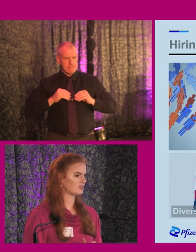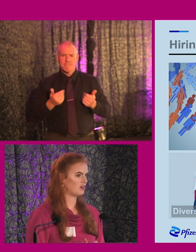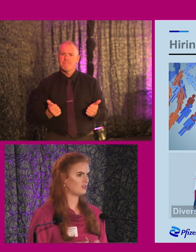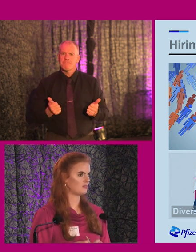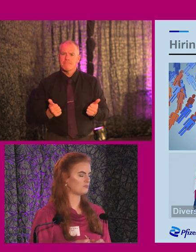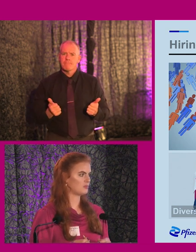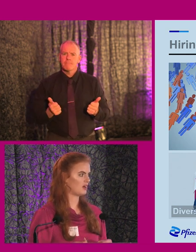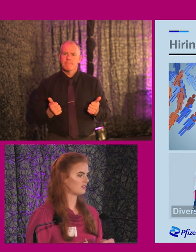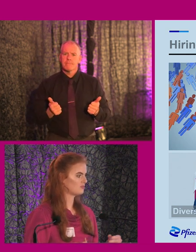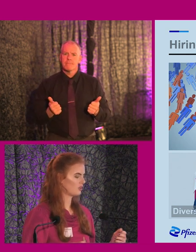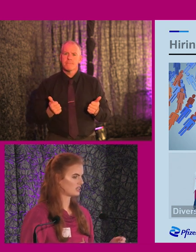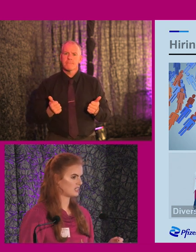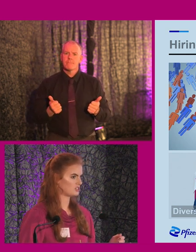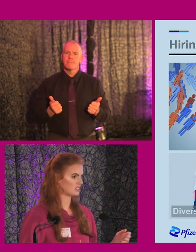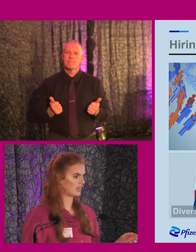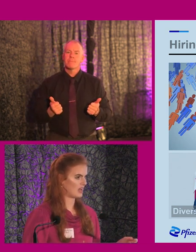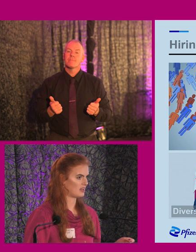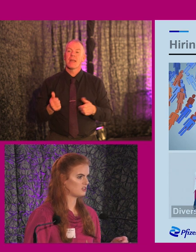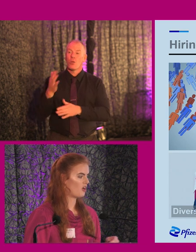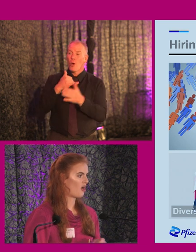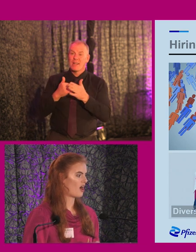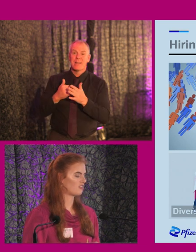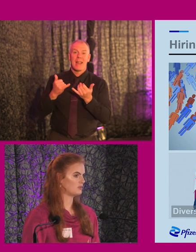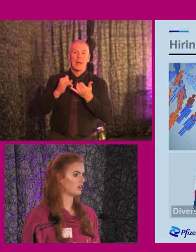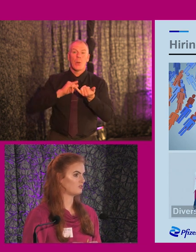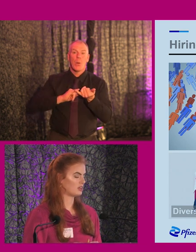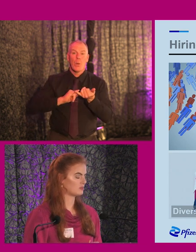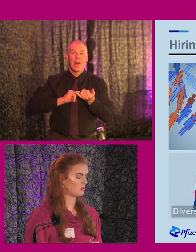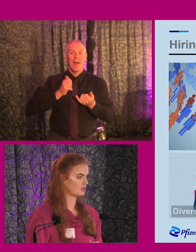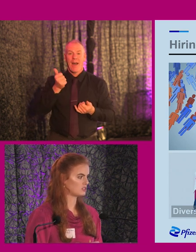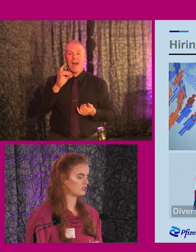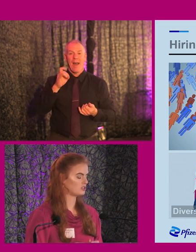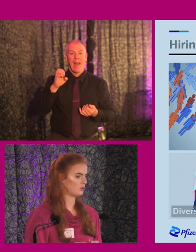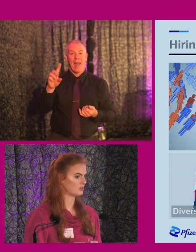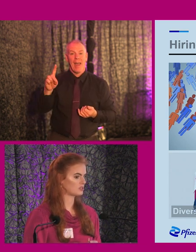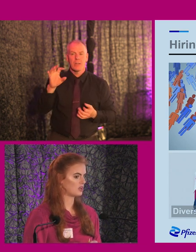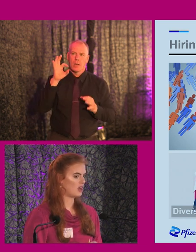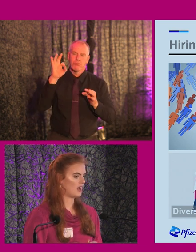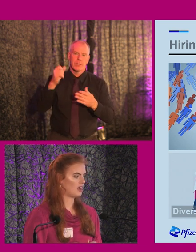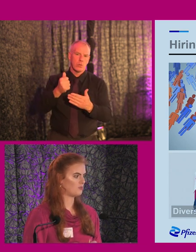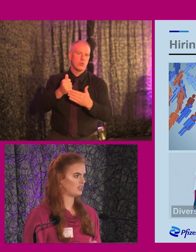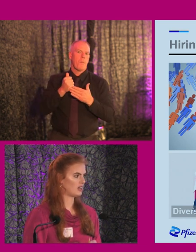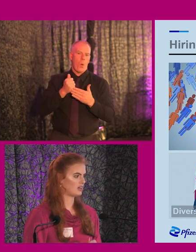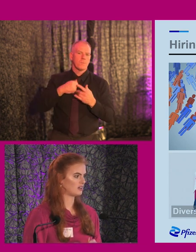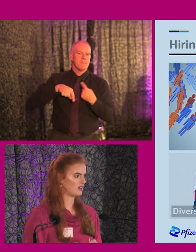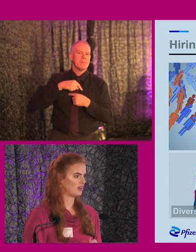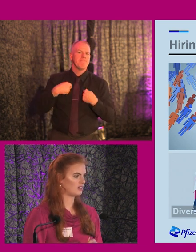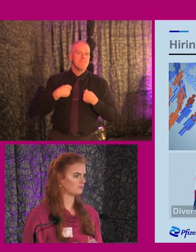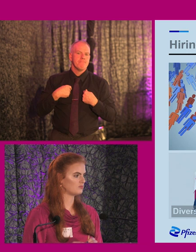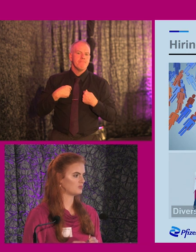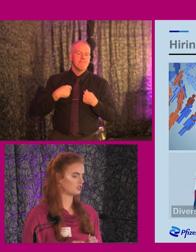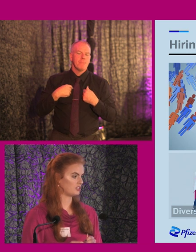organisations like AHEAD have been a great support to us in our